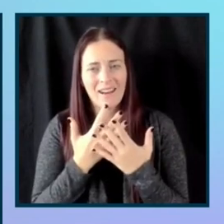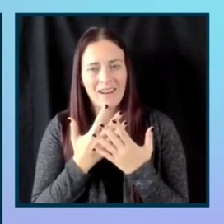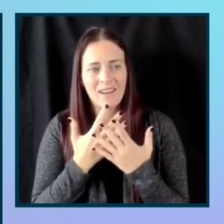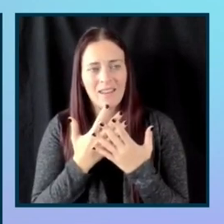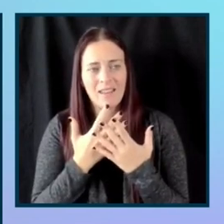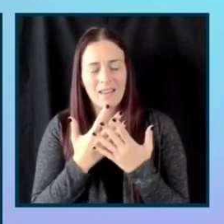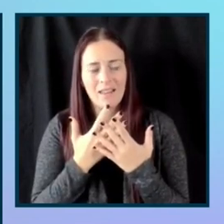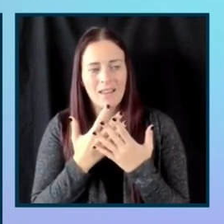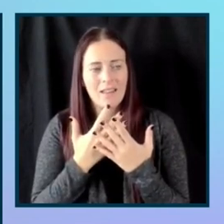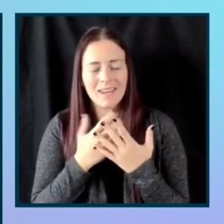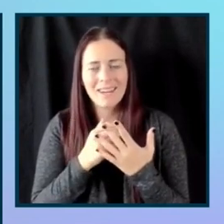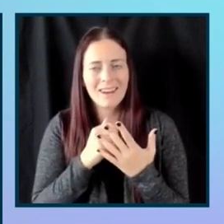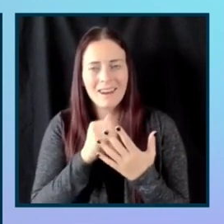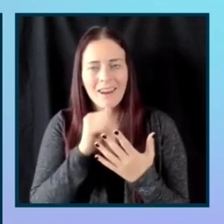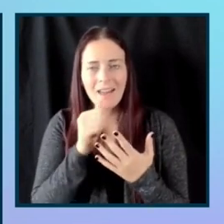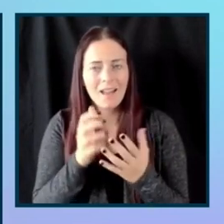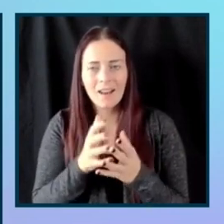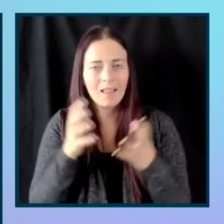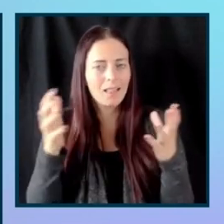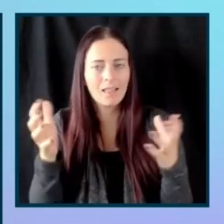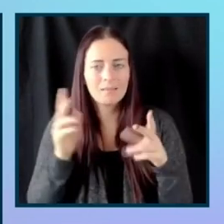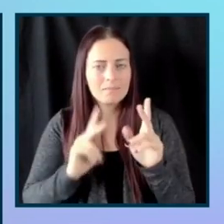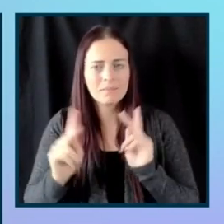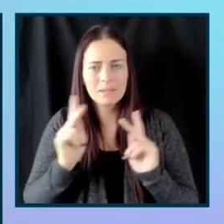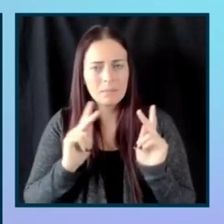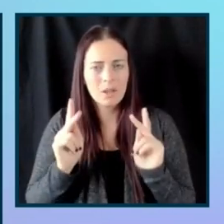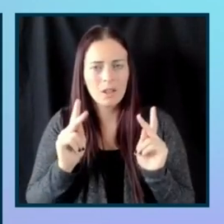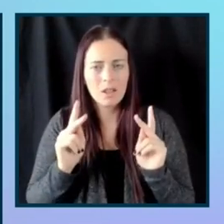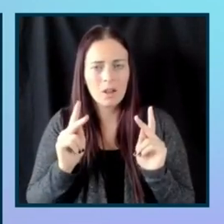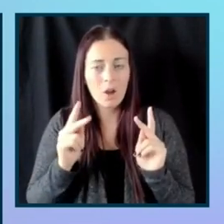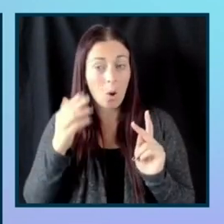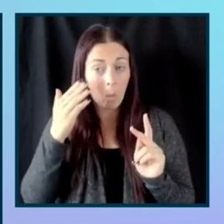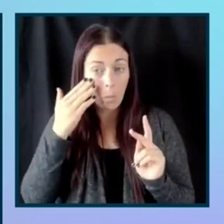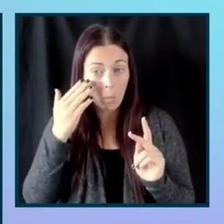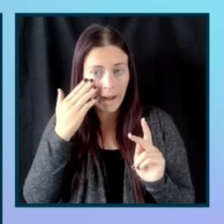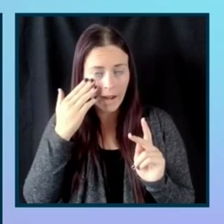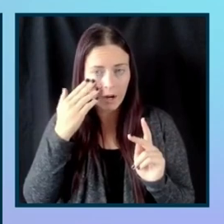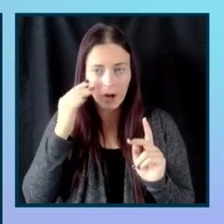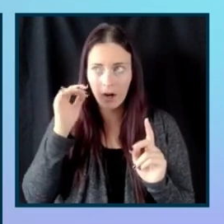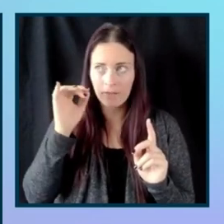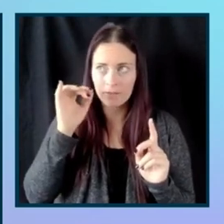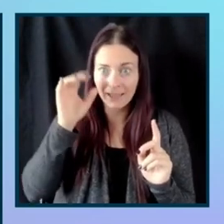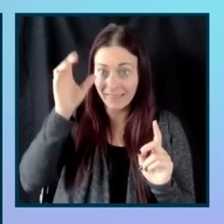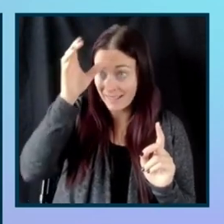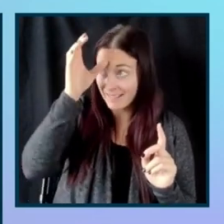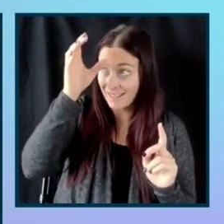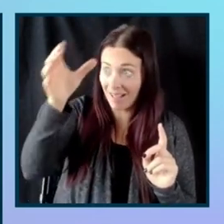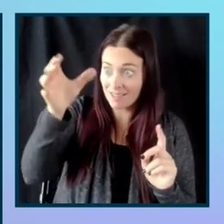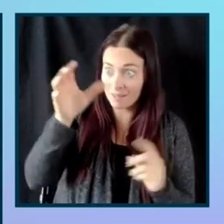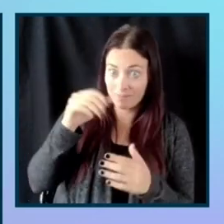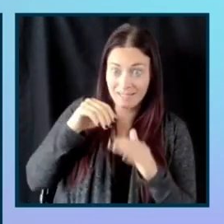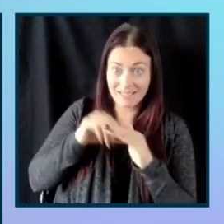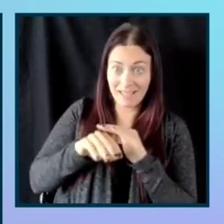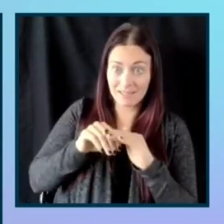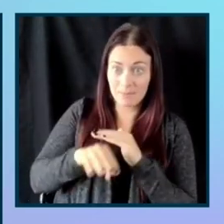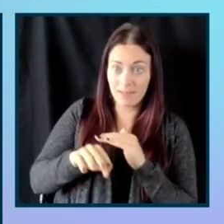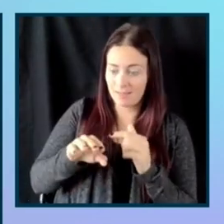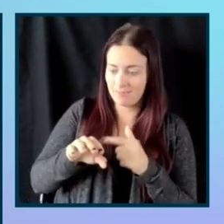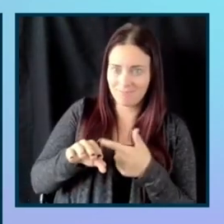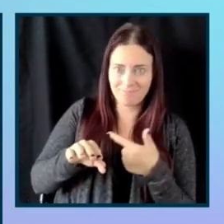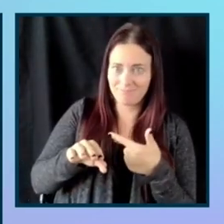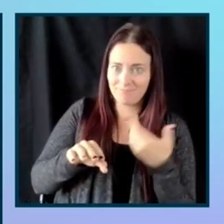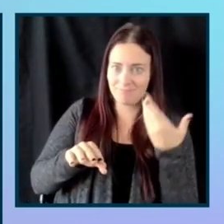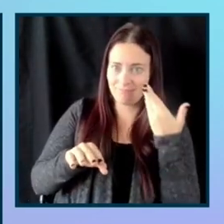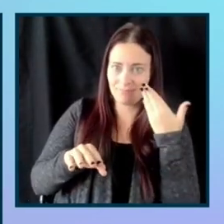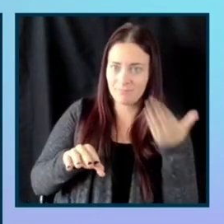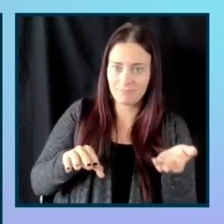not a lot of people are aware of accessibility as a concept. There is this morning I attended